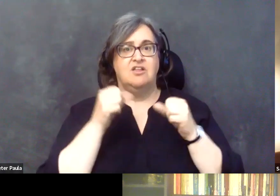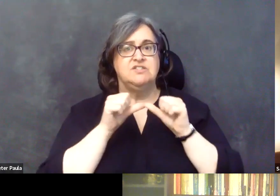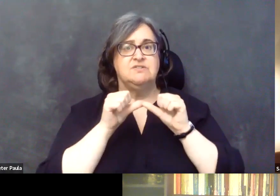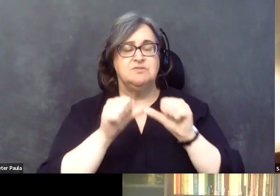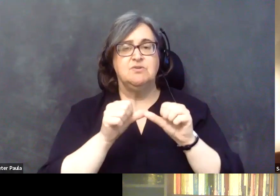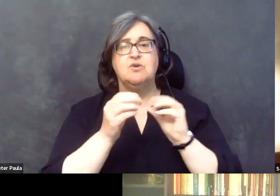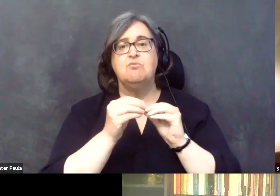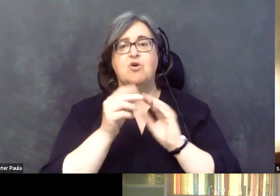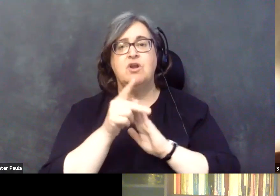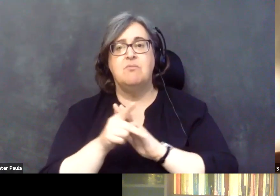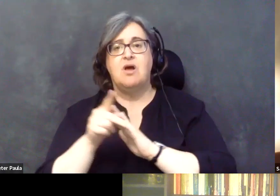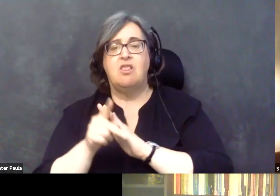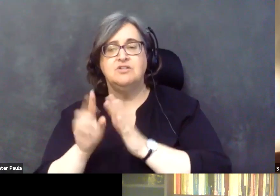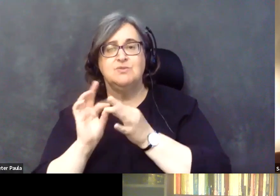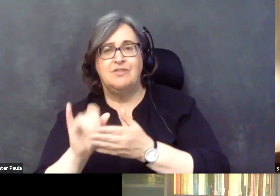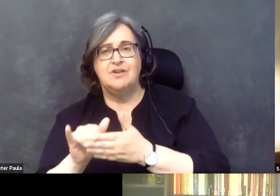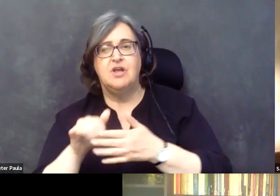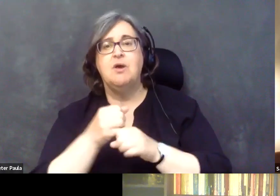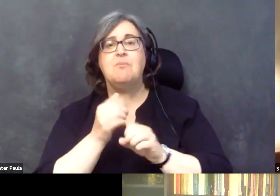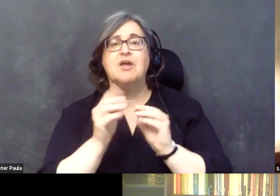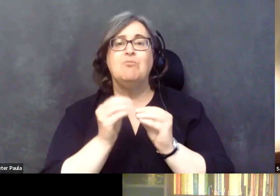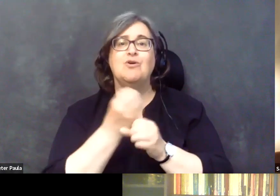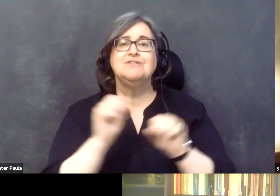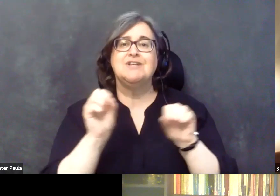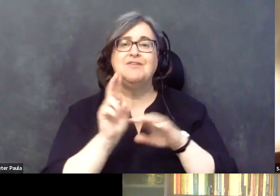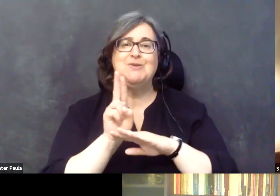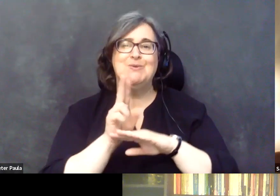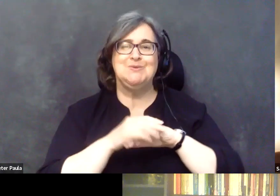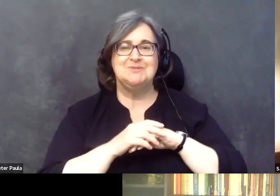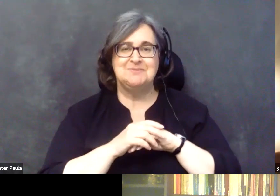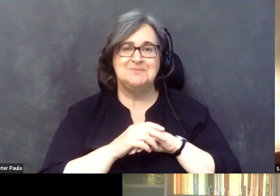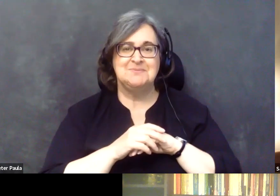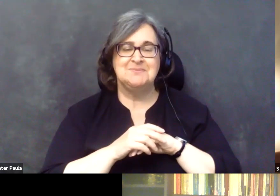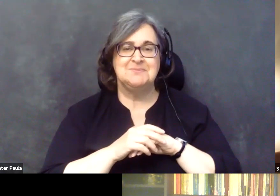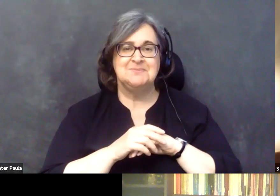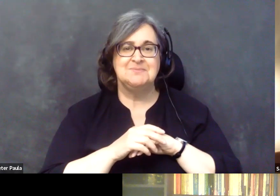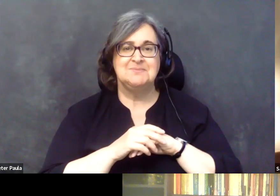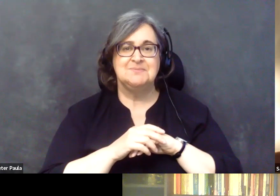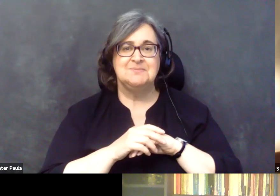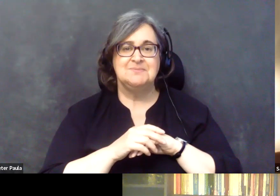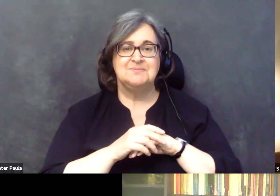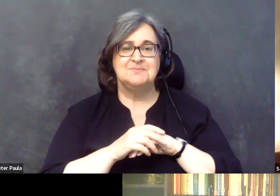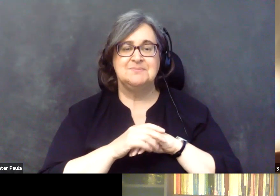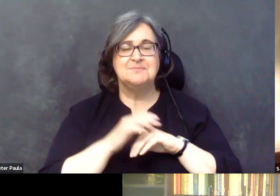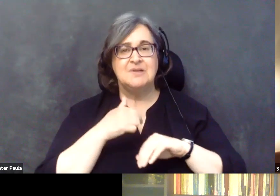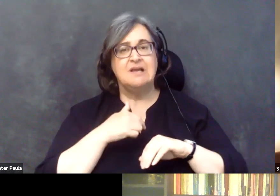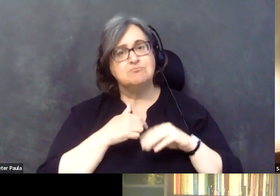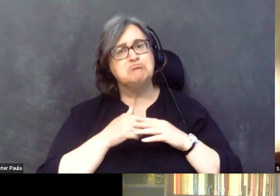policies built into it to make it more safer to use. Uh, I see the future,